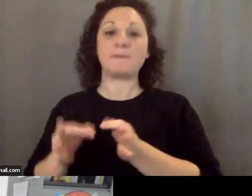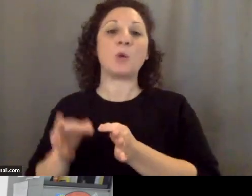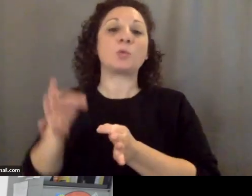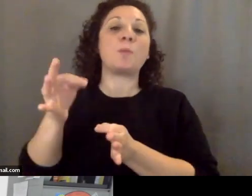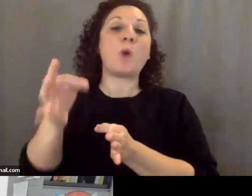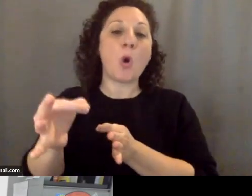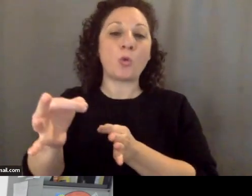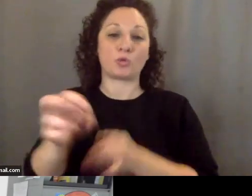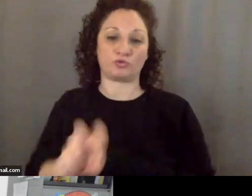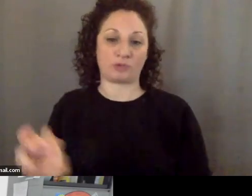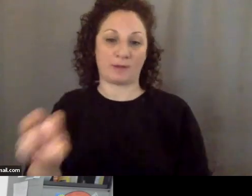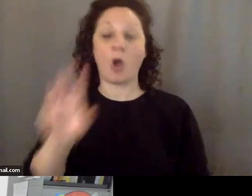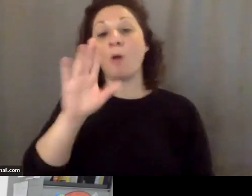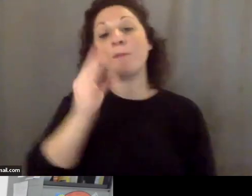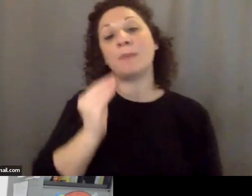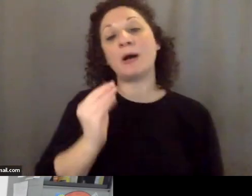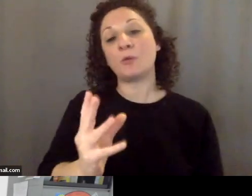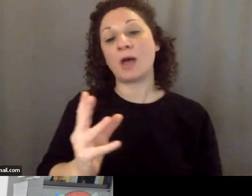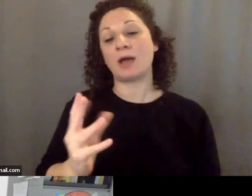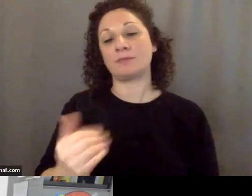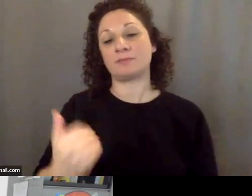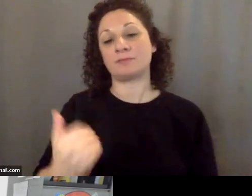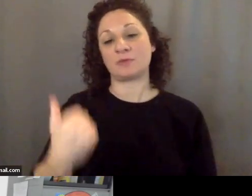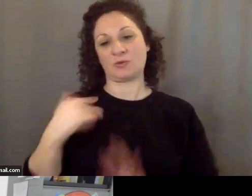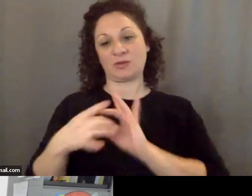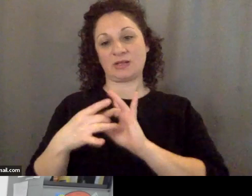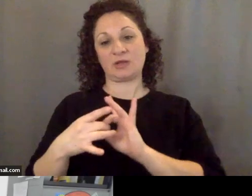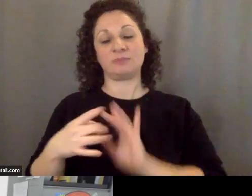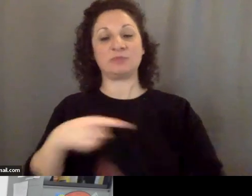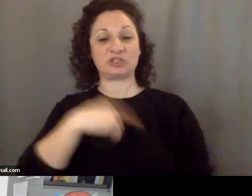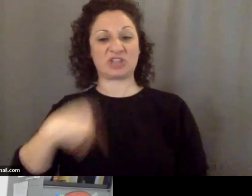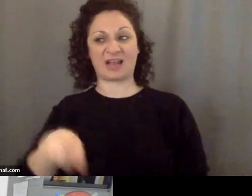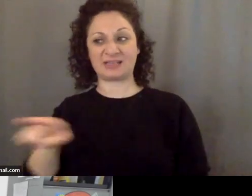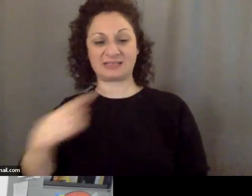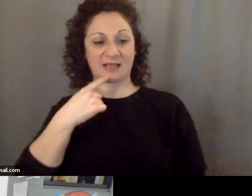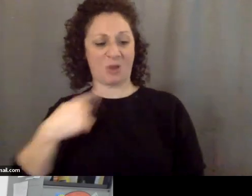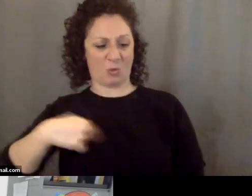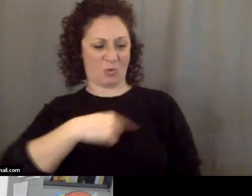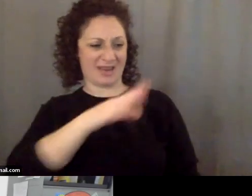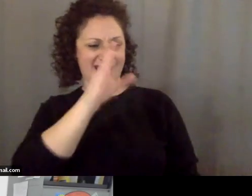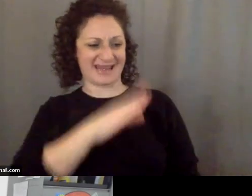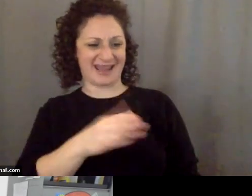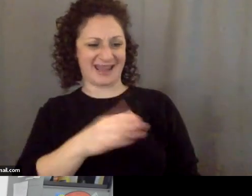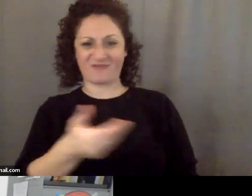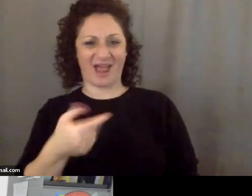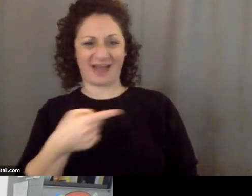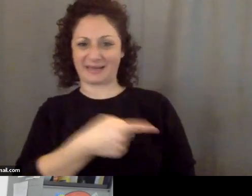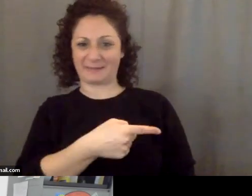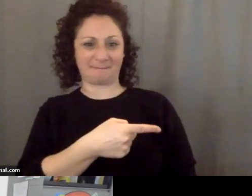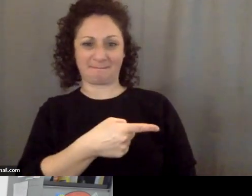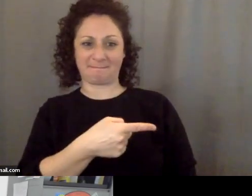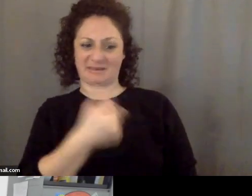Oh, by the way, in an earlier iteration, the Chinese were saying we never invited Blinken. He was coming on his own.